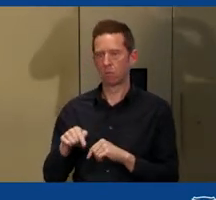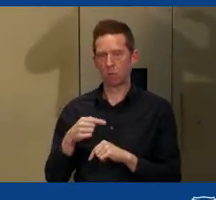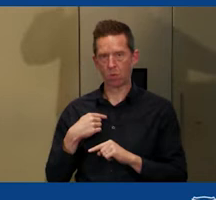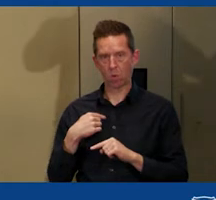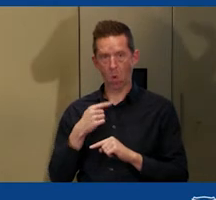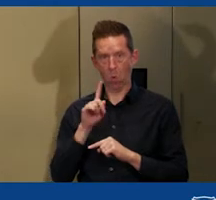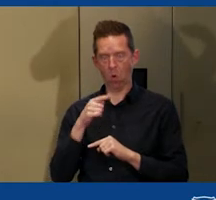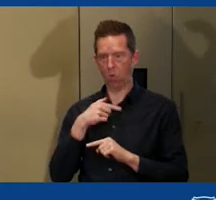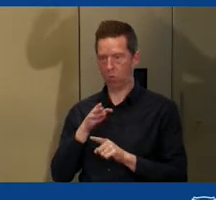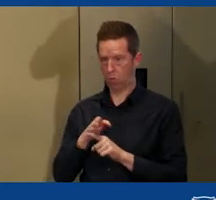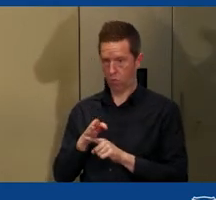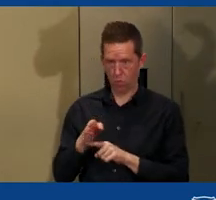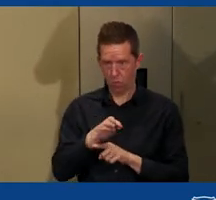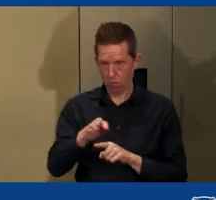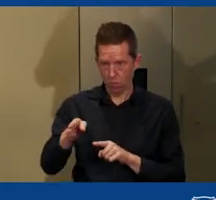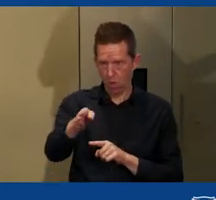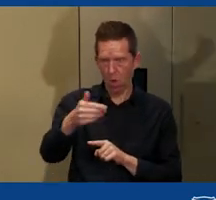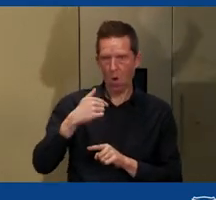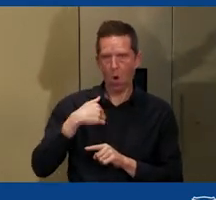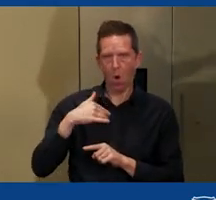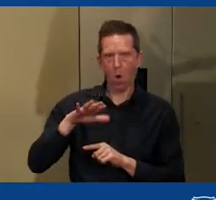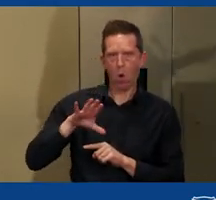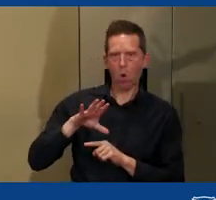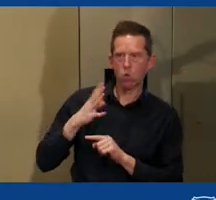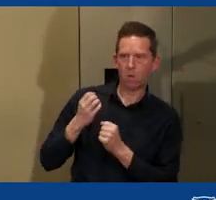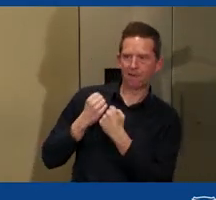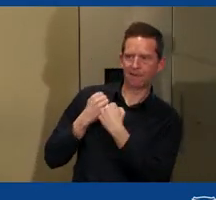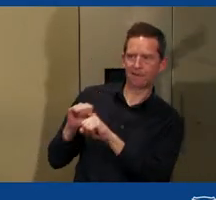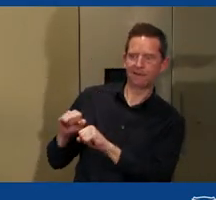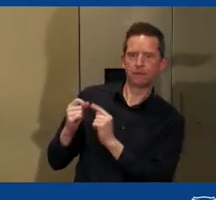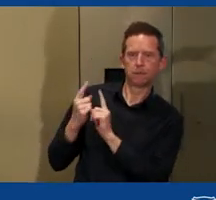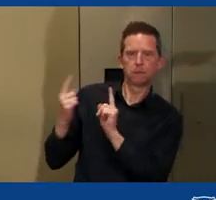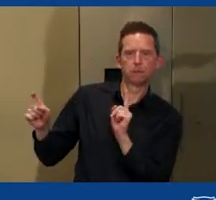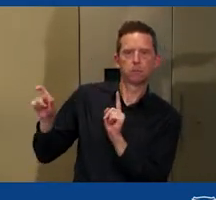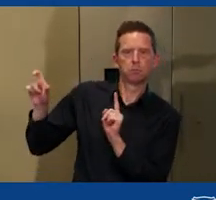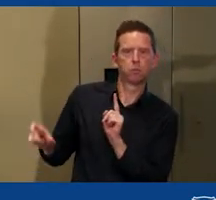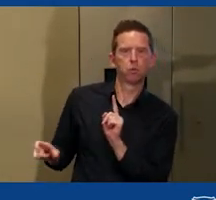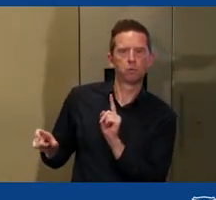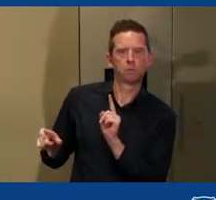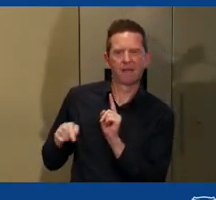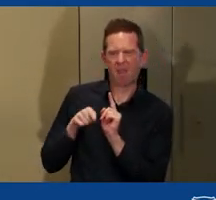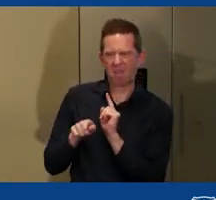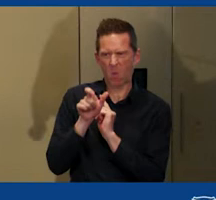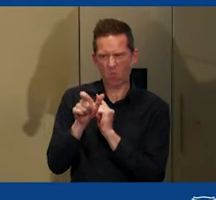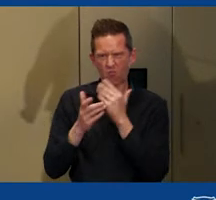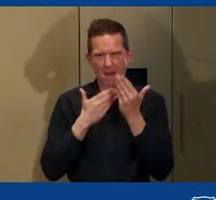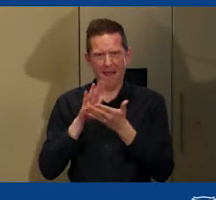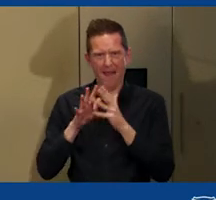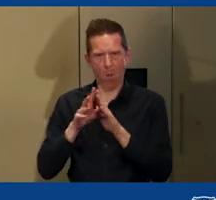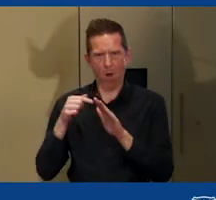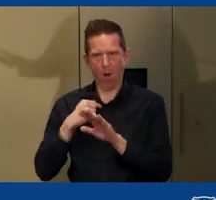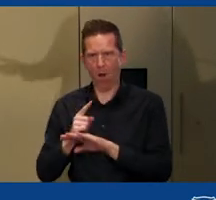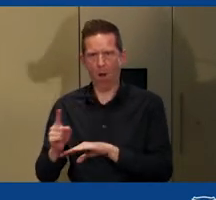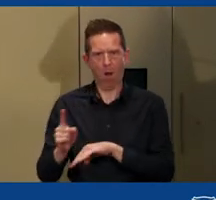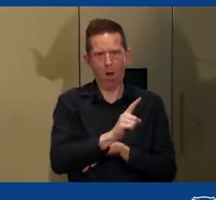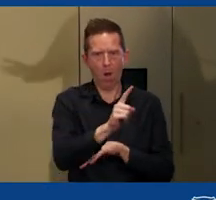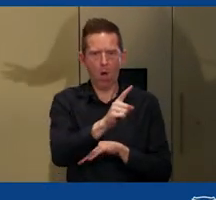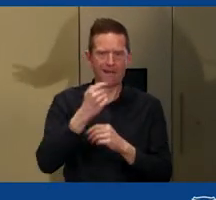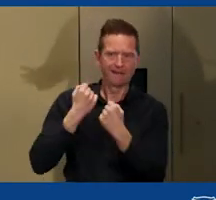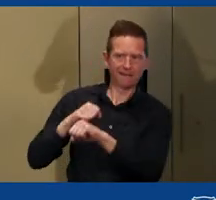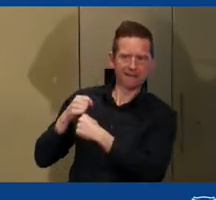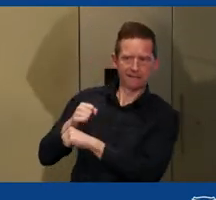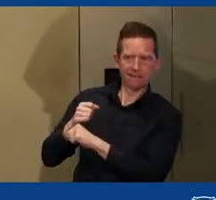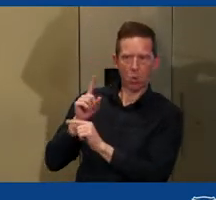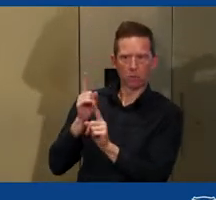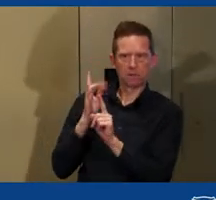someone for whom you're in an avoidance relationship or a taboo relationship. Now, we can translate